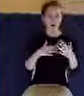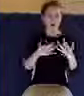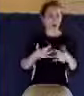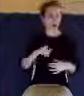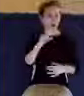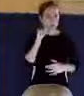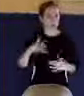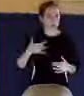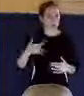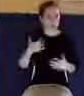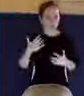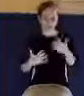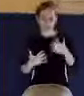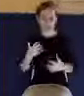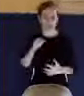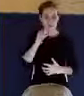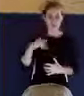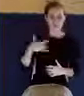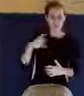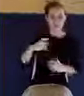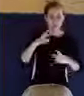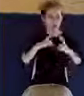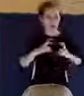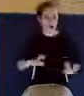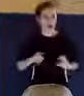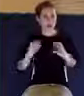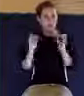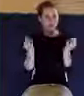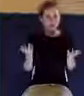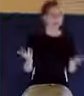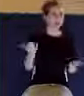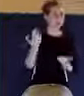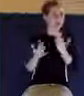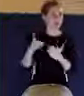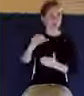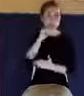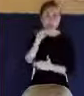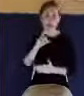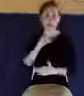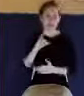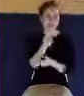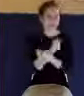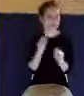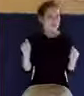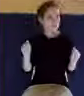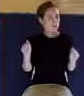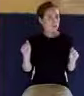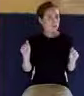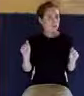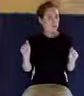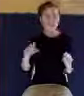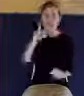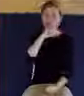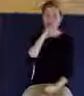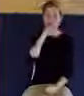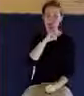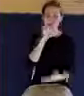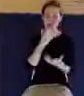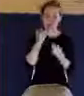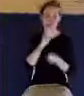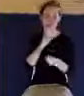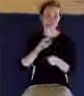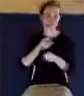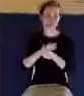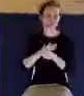It's a false assurance that many people have because they're depending on other things. For example, there are people that